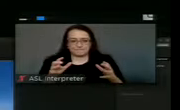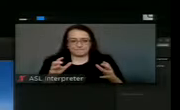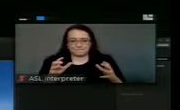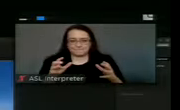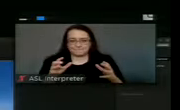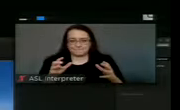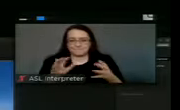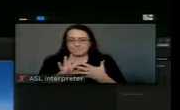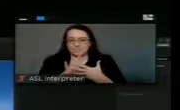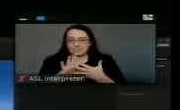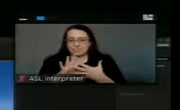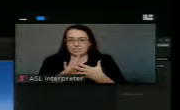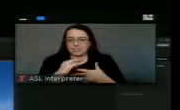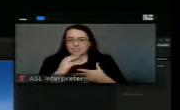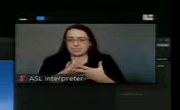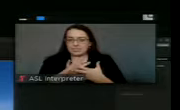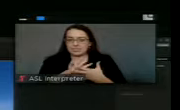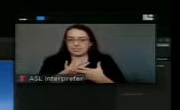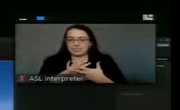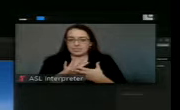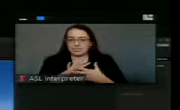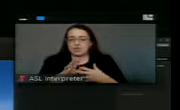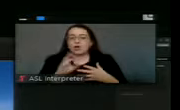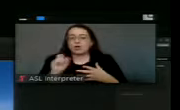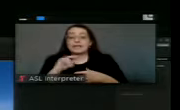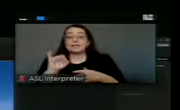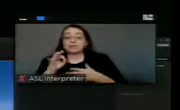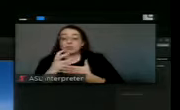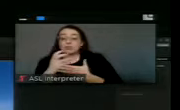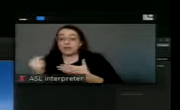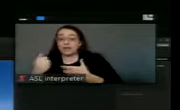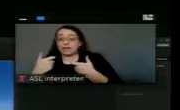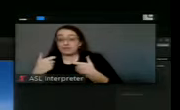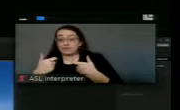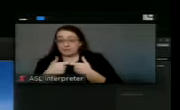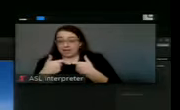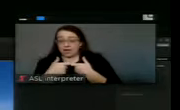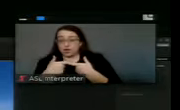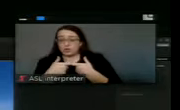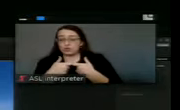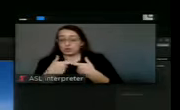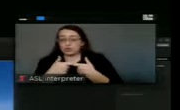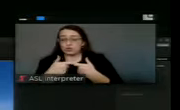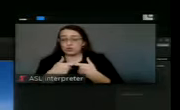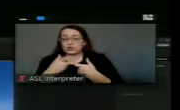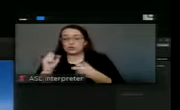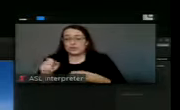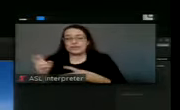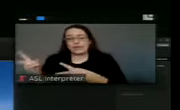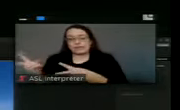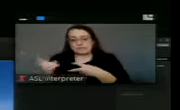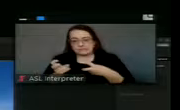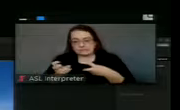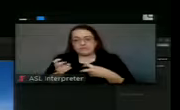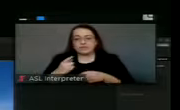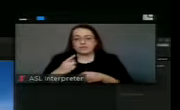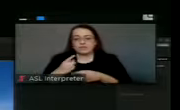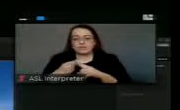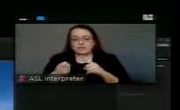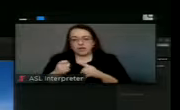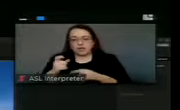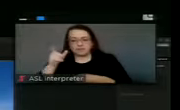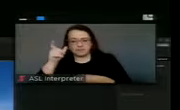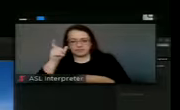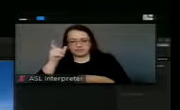I love it. If we run out of power, the reservoir in Amarillo is a high spot. We can continue to